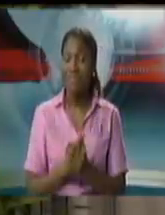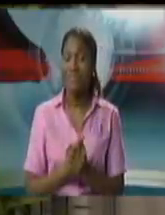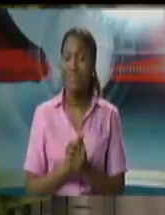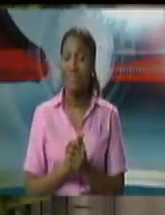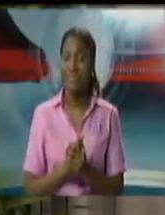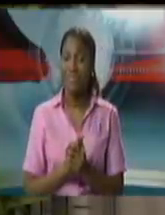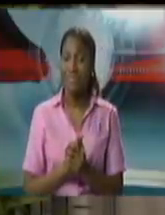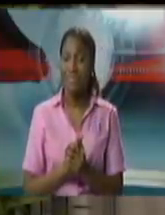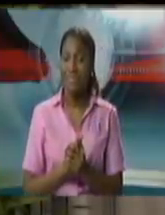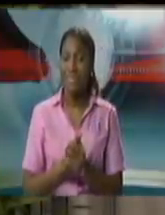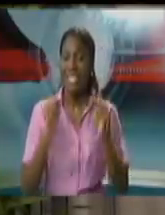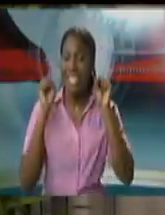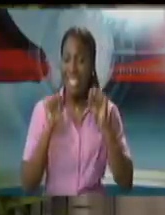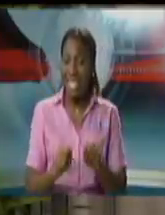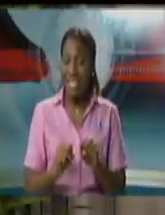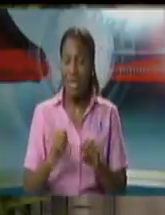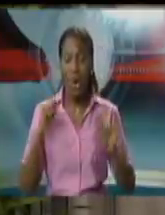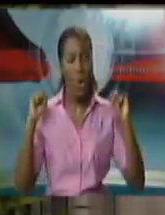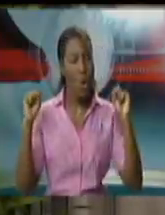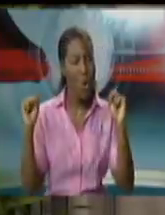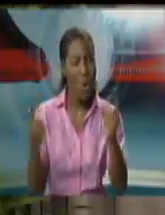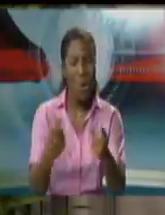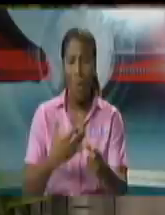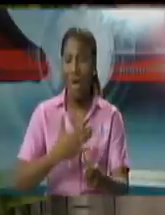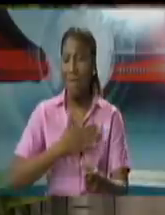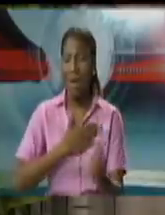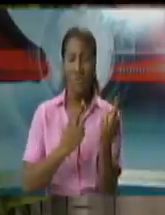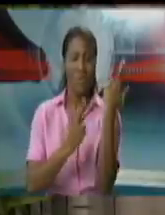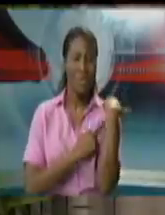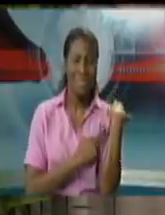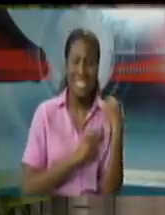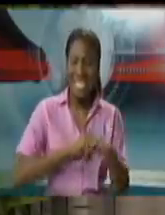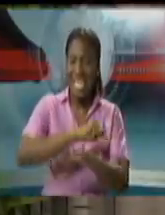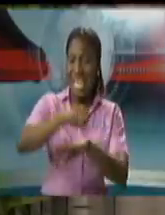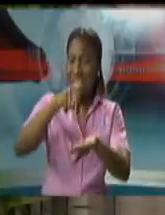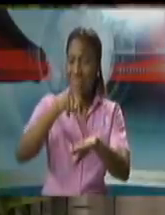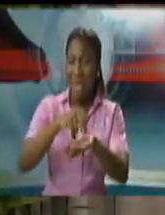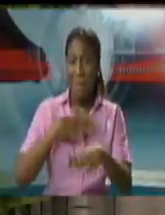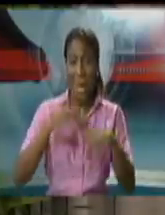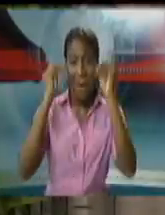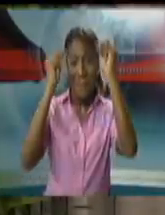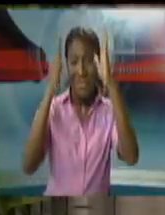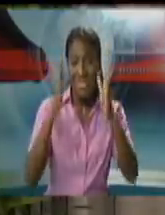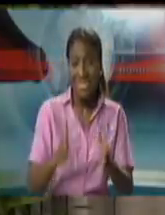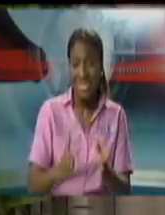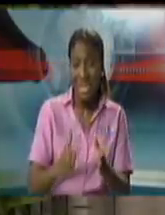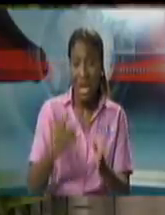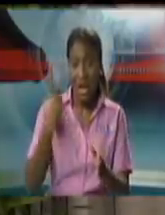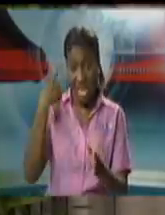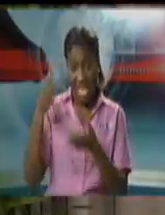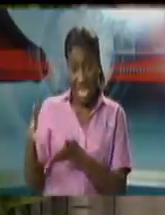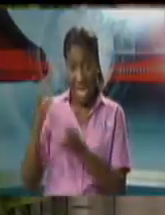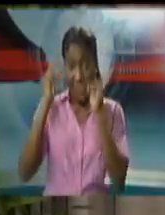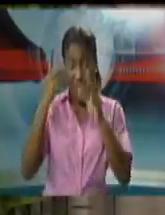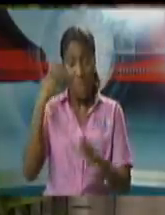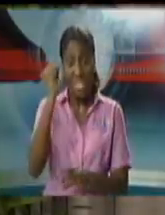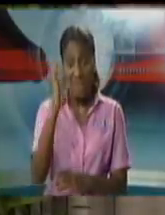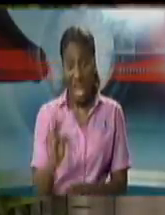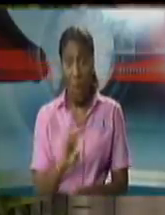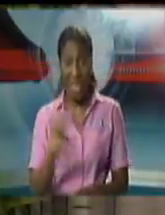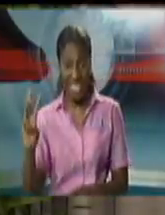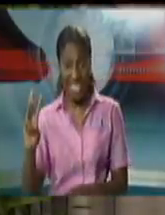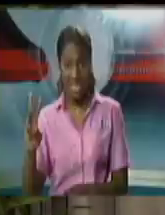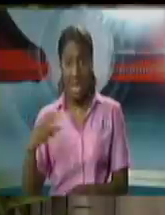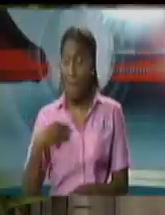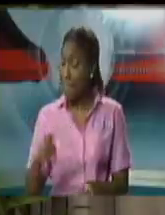apart from all of the national duties in particular as an mp and an mp for san fernando west our office has been